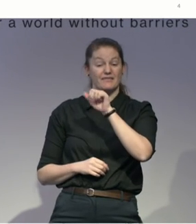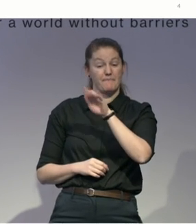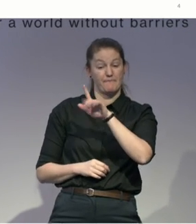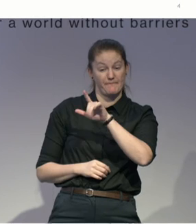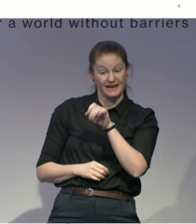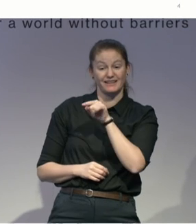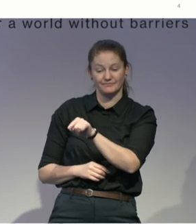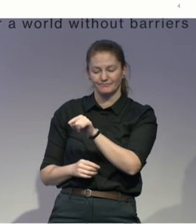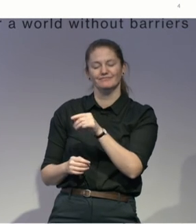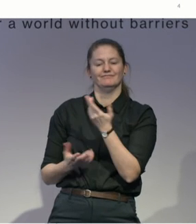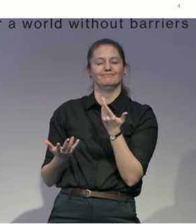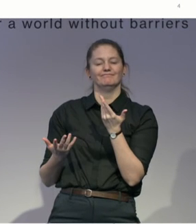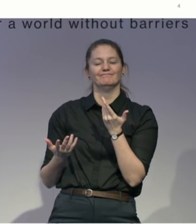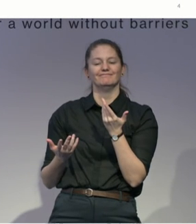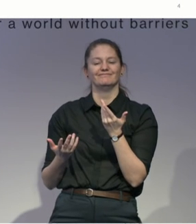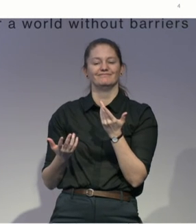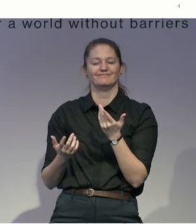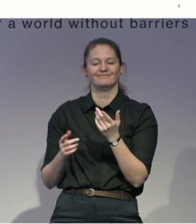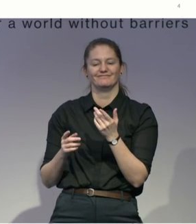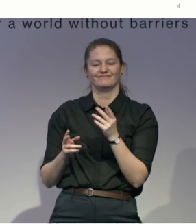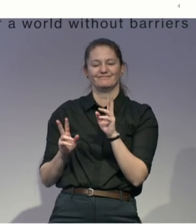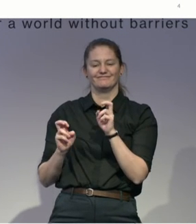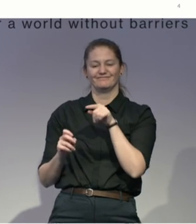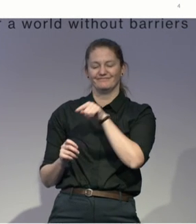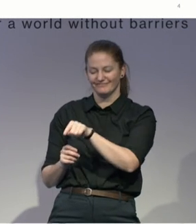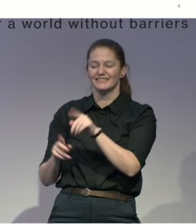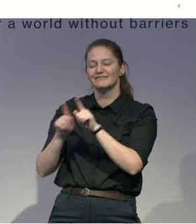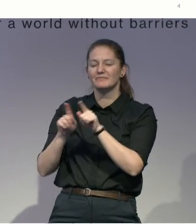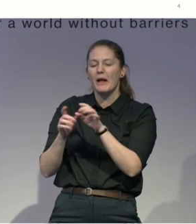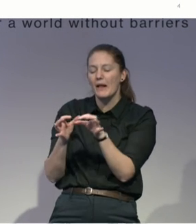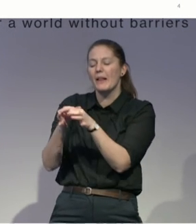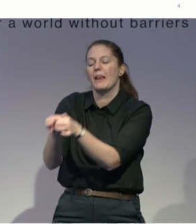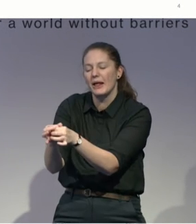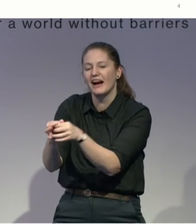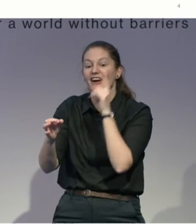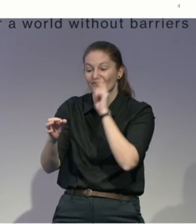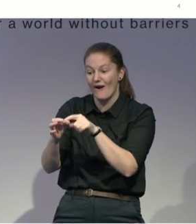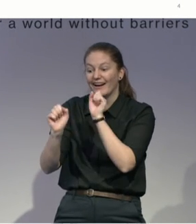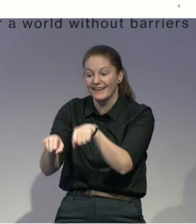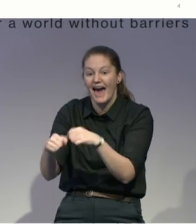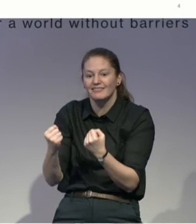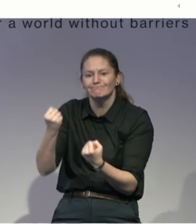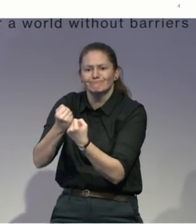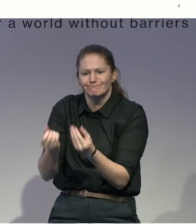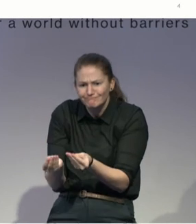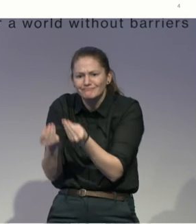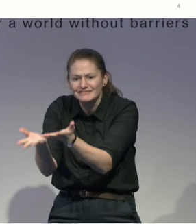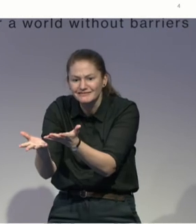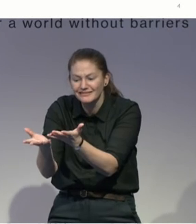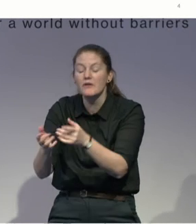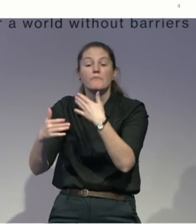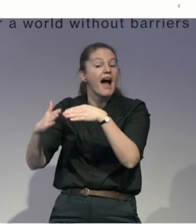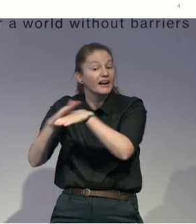it's pretty much an inclusive and barrier-free facility where we encourage persons with and without